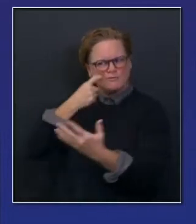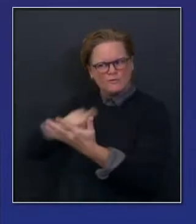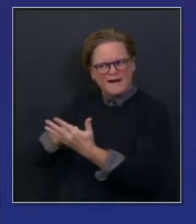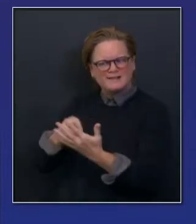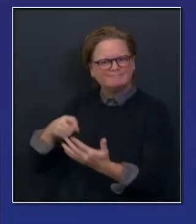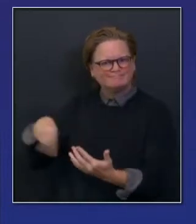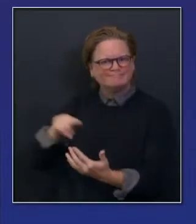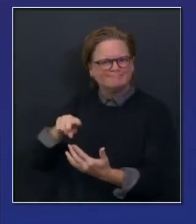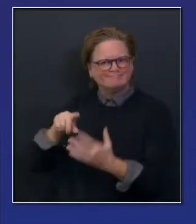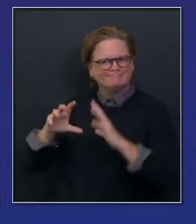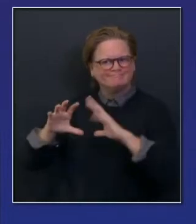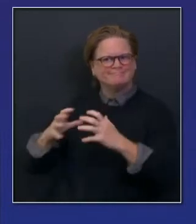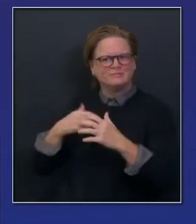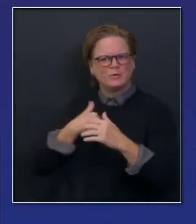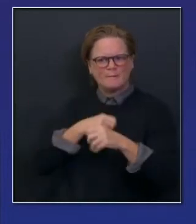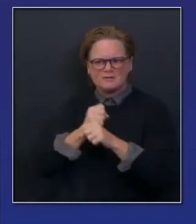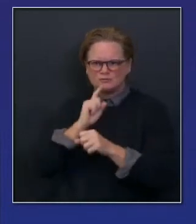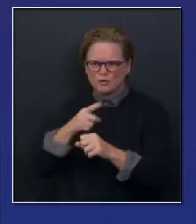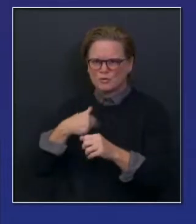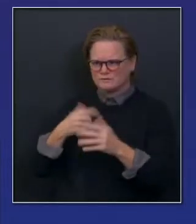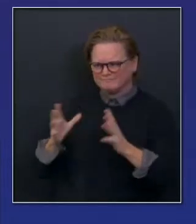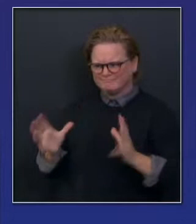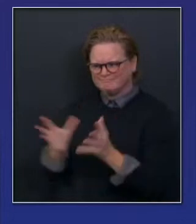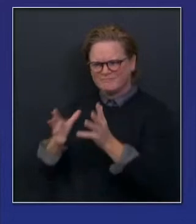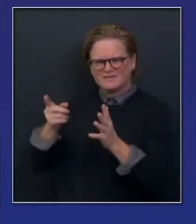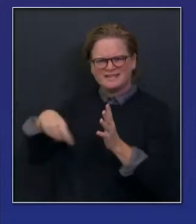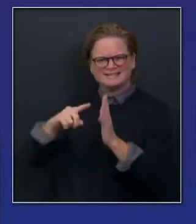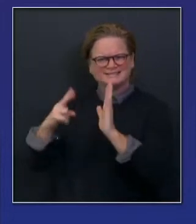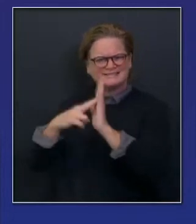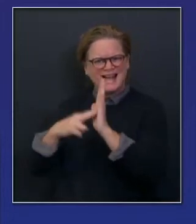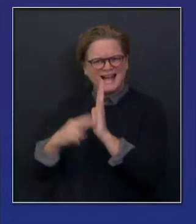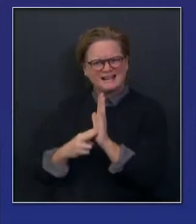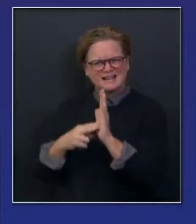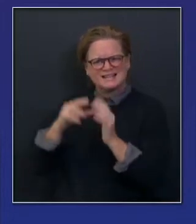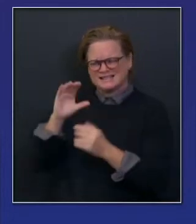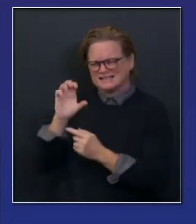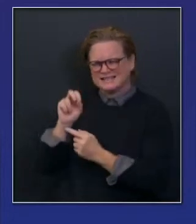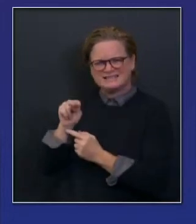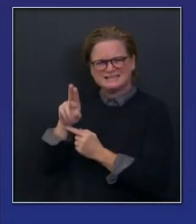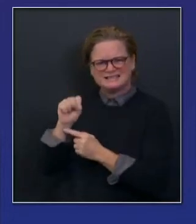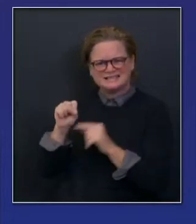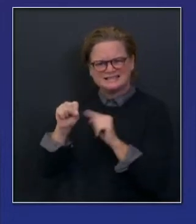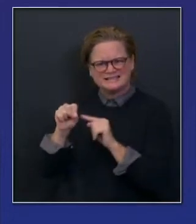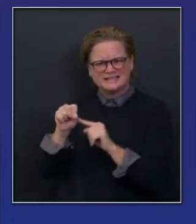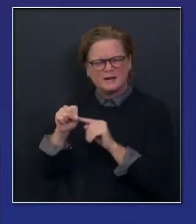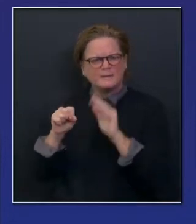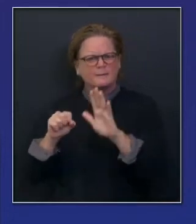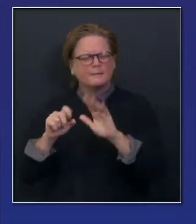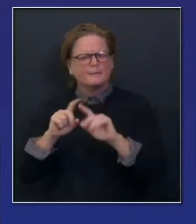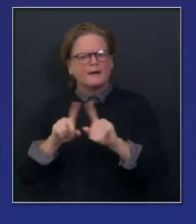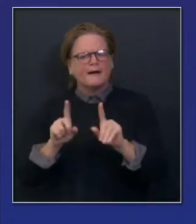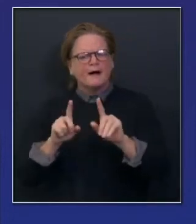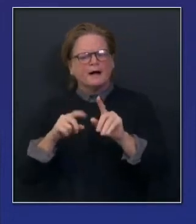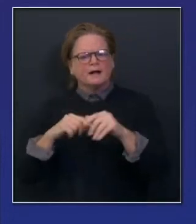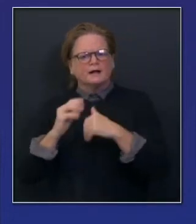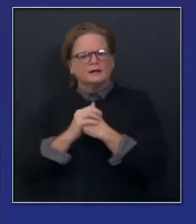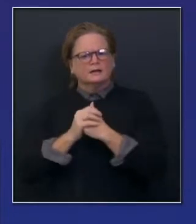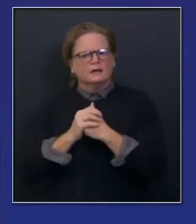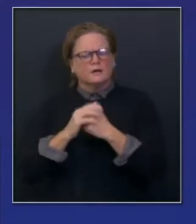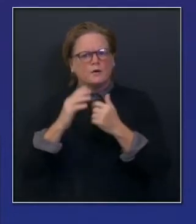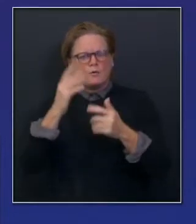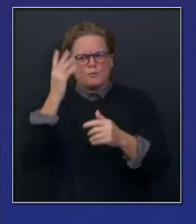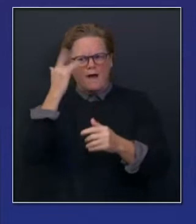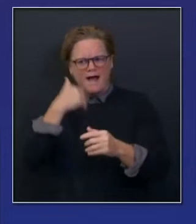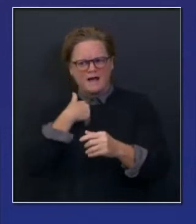pandemic-induced environment. But we had success there. We had some areas that were stubborn, where we didn't see the kind of success